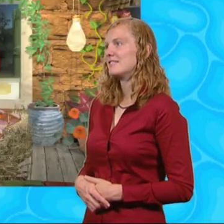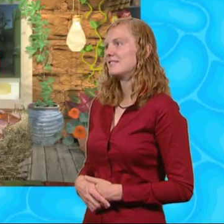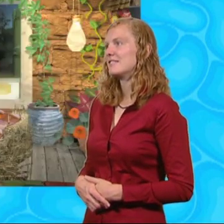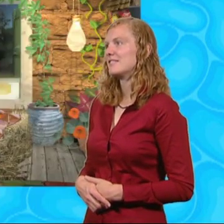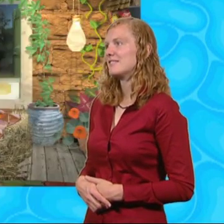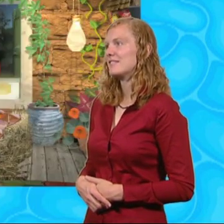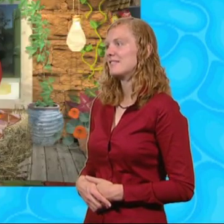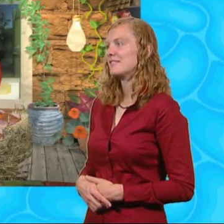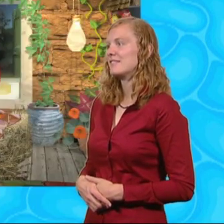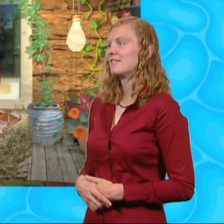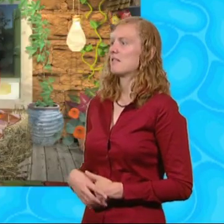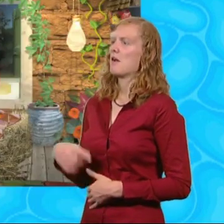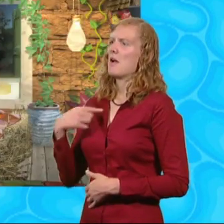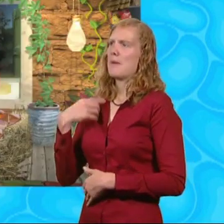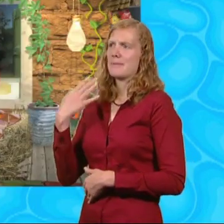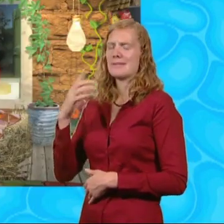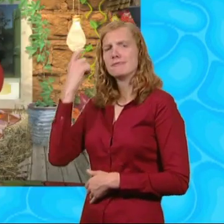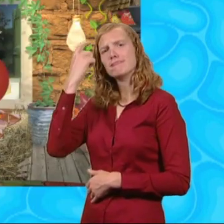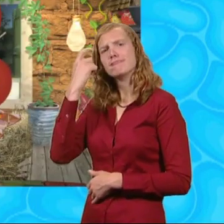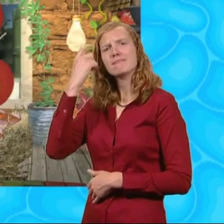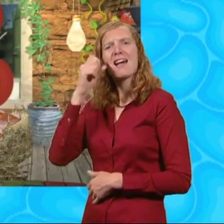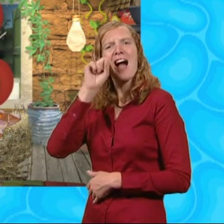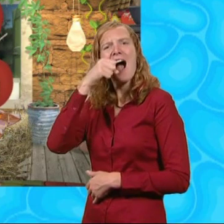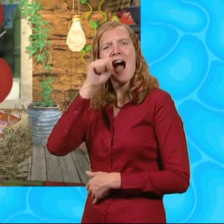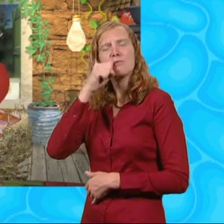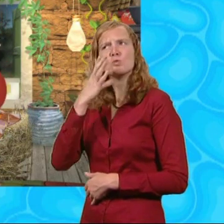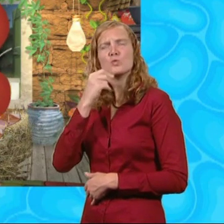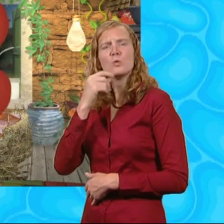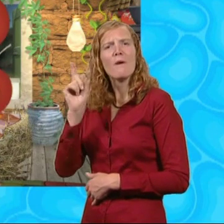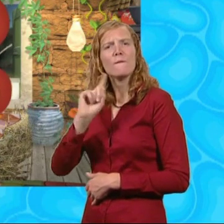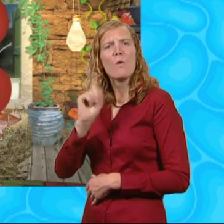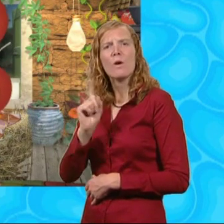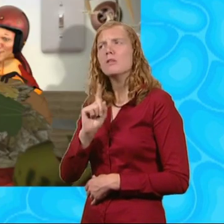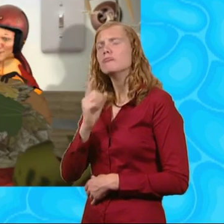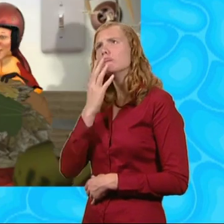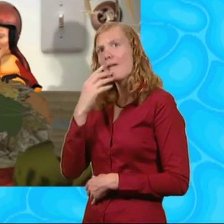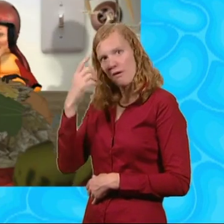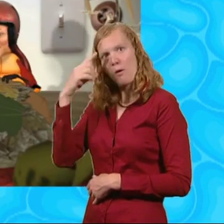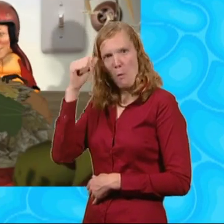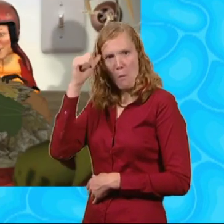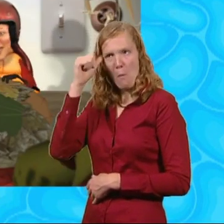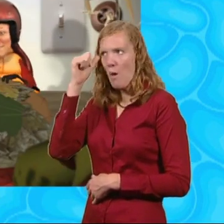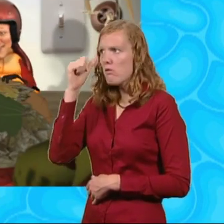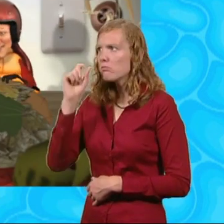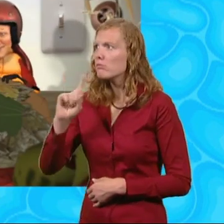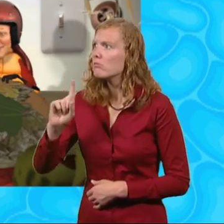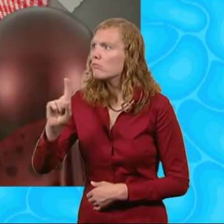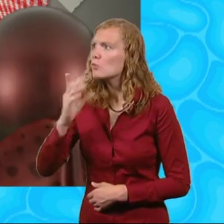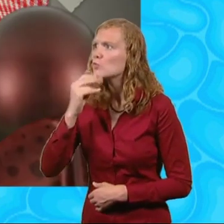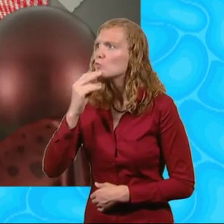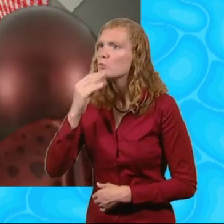Hey, Ken. I just thought of another use for a carrot. Really? What would that be?